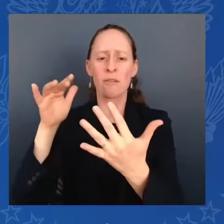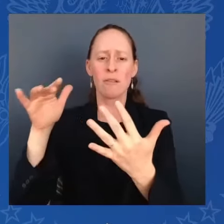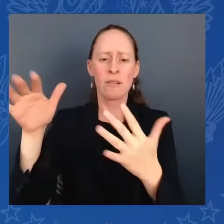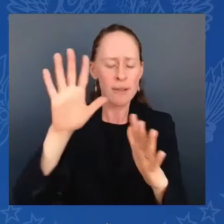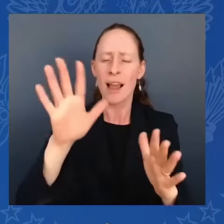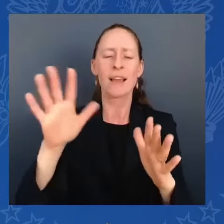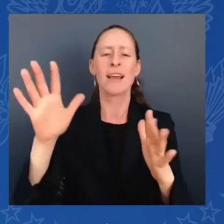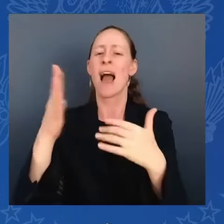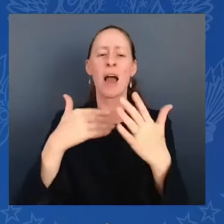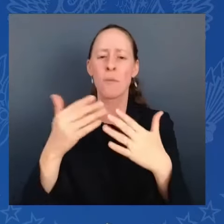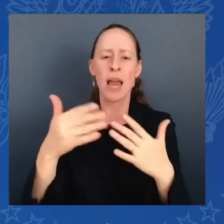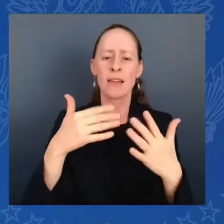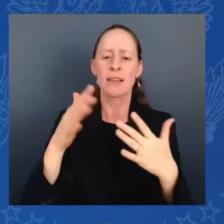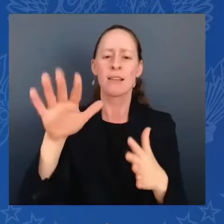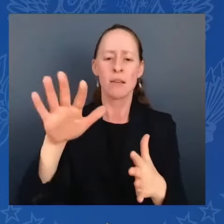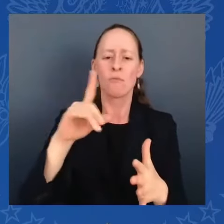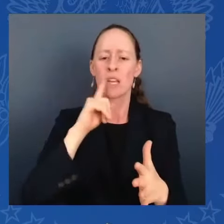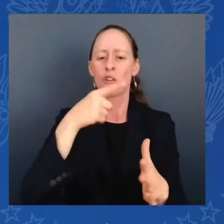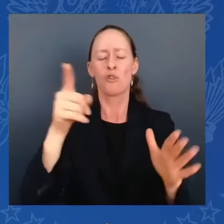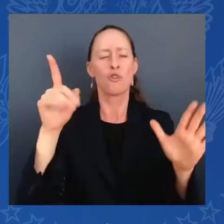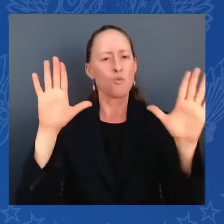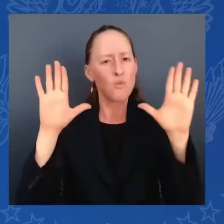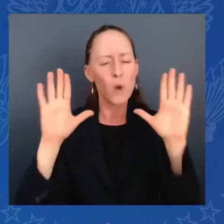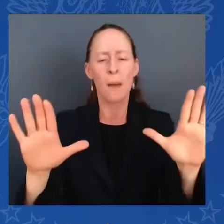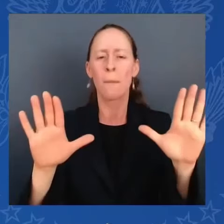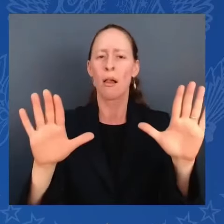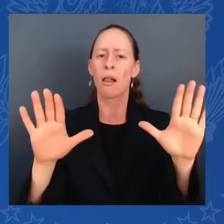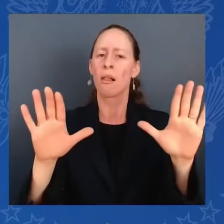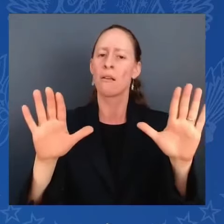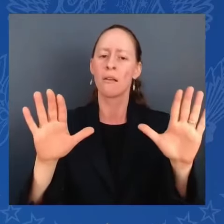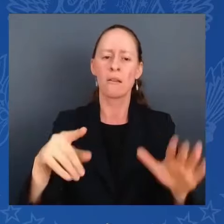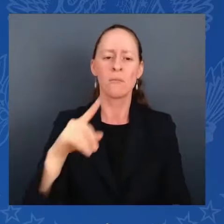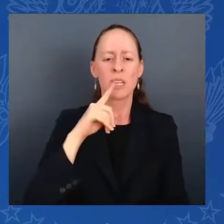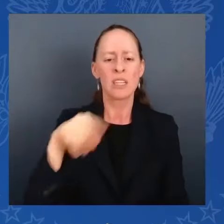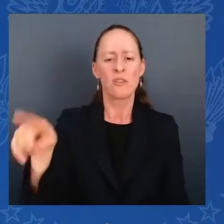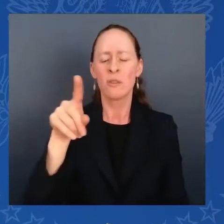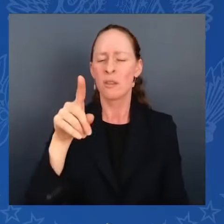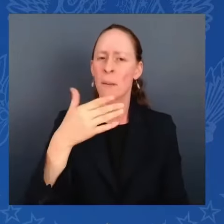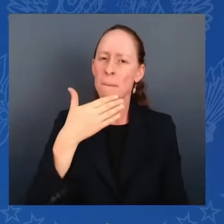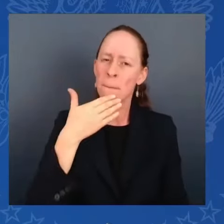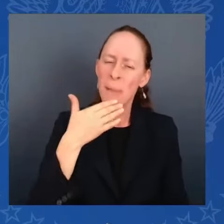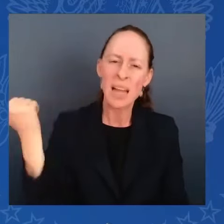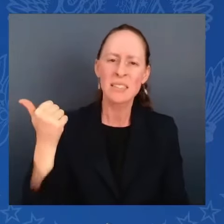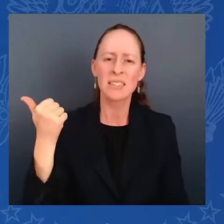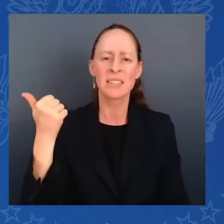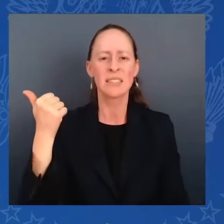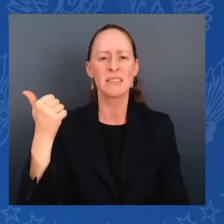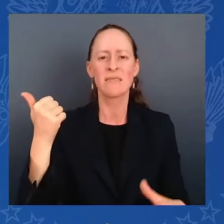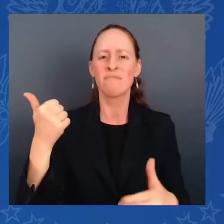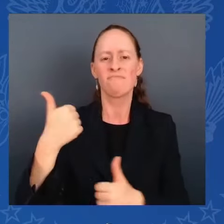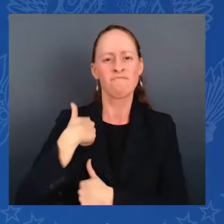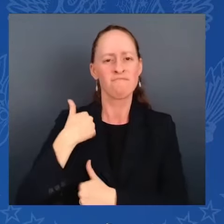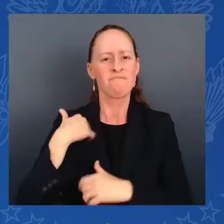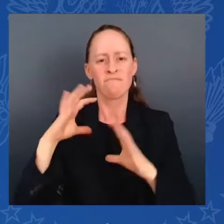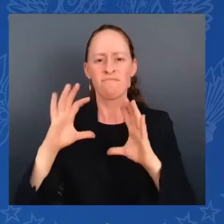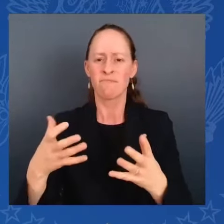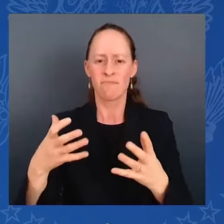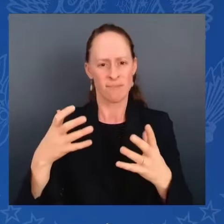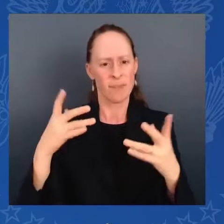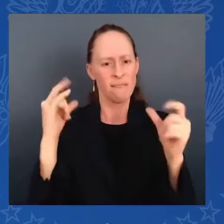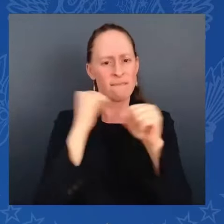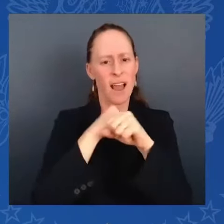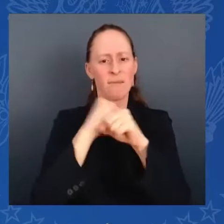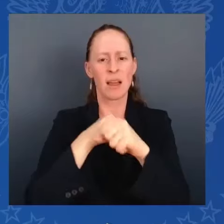finest fighting force in the history of the world. That's not hyperbole. In the history of the world, there's never been another military as